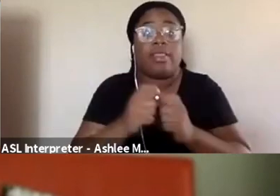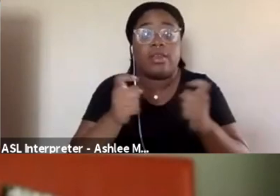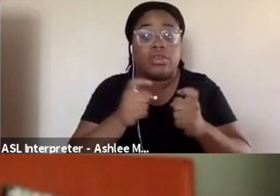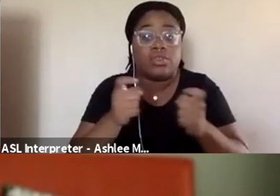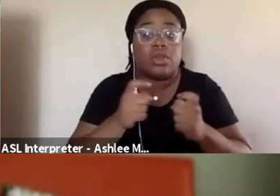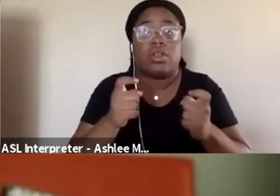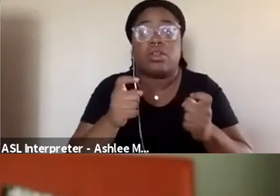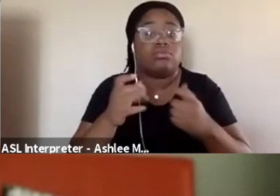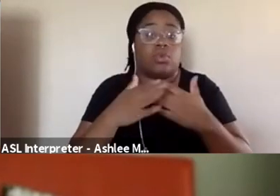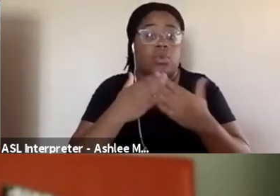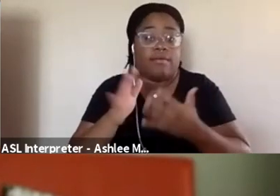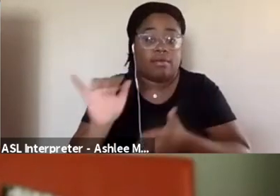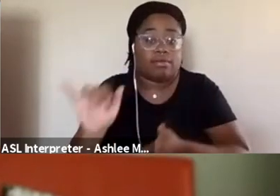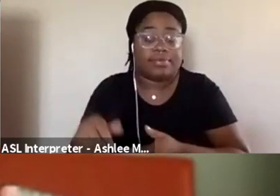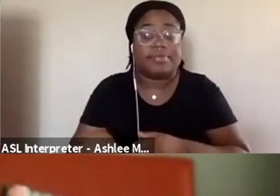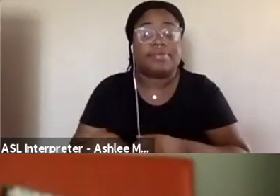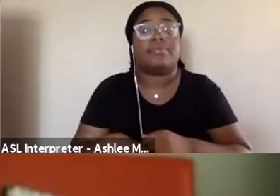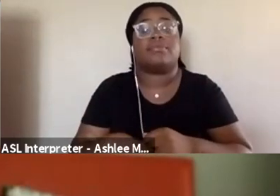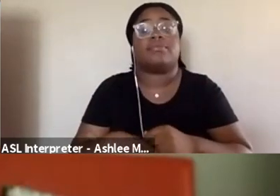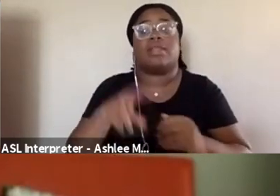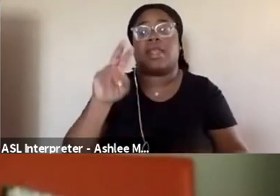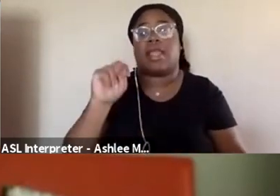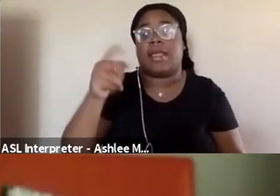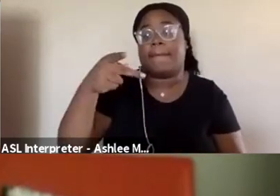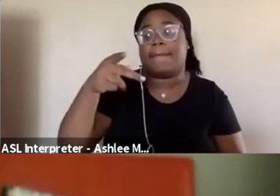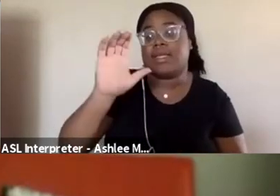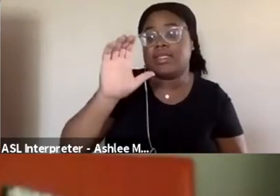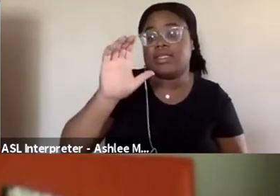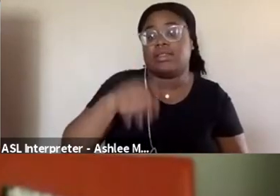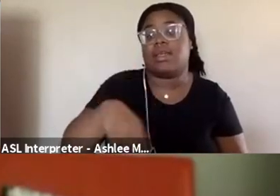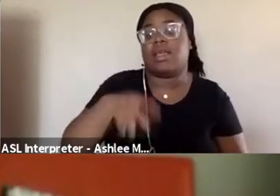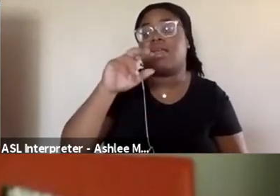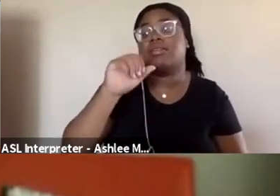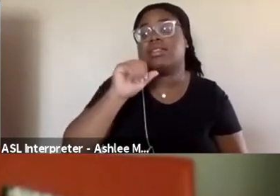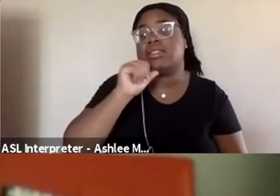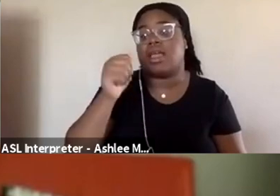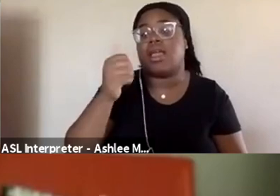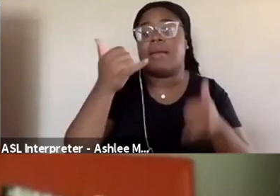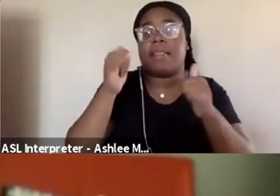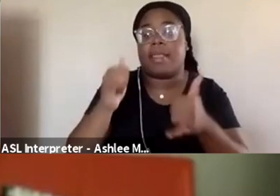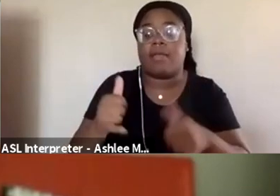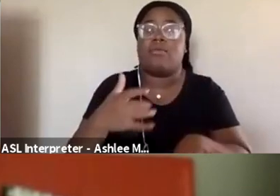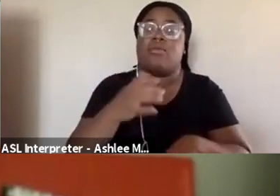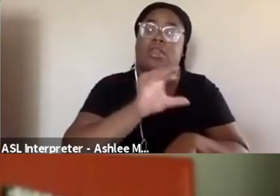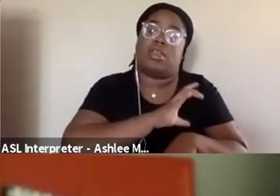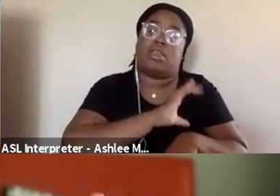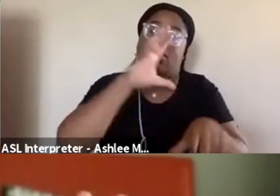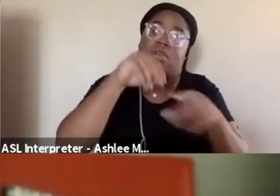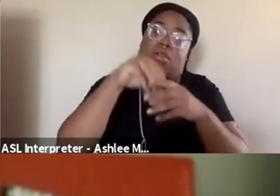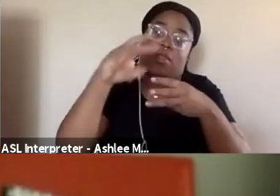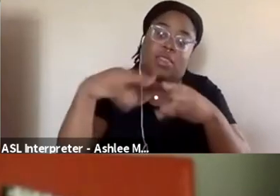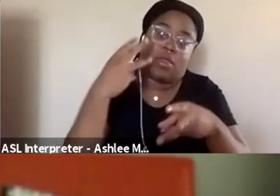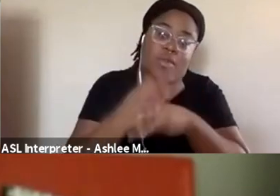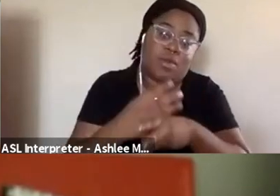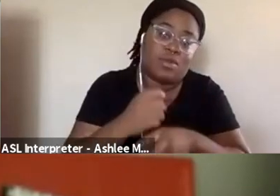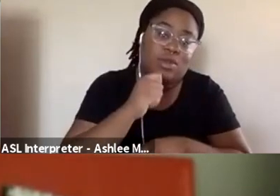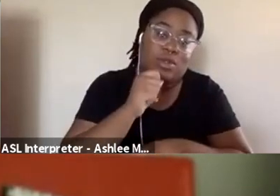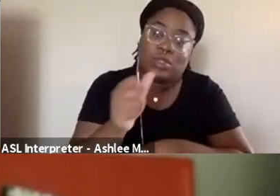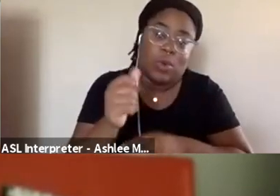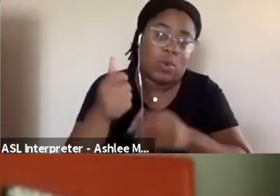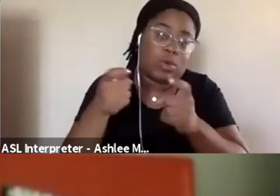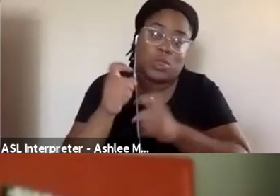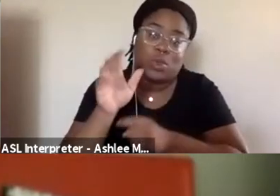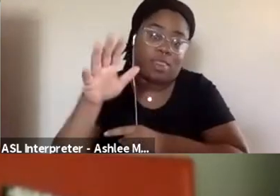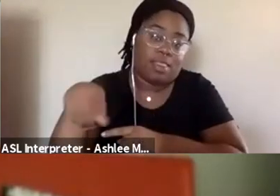mouse keyboard or whatever it is. An NPC, which you might hear, is a non-playable character, and those are the characters that are in the world that you do not as the player control.